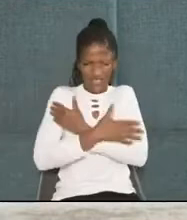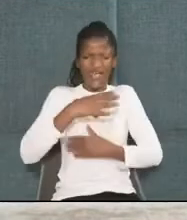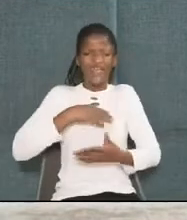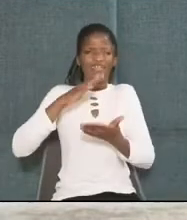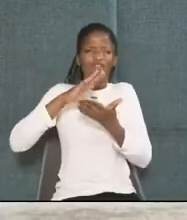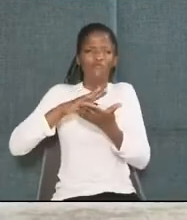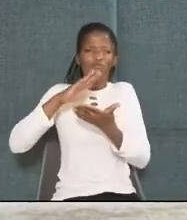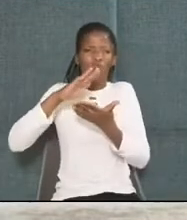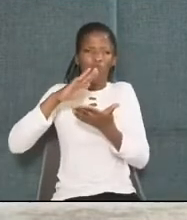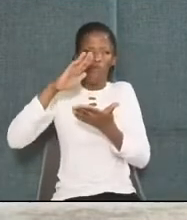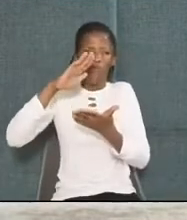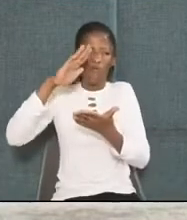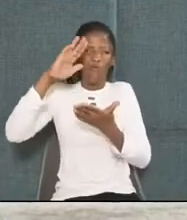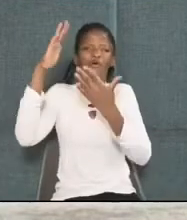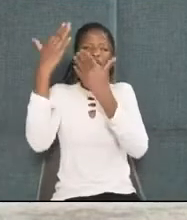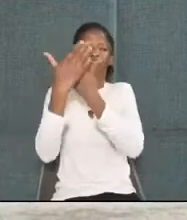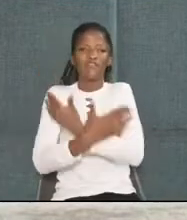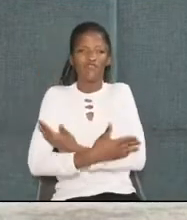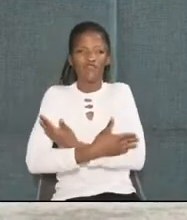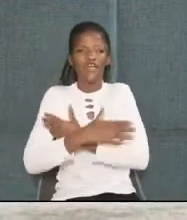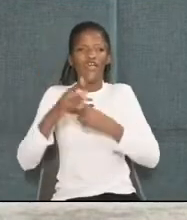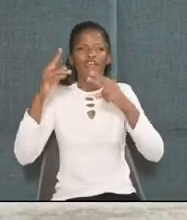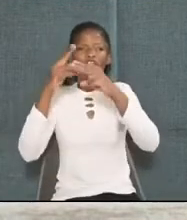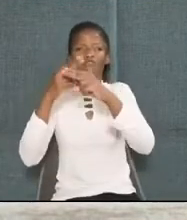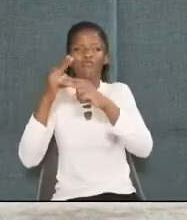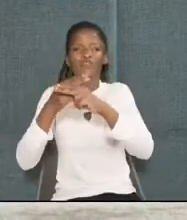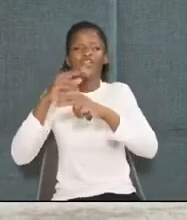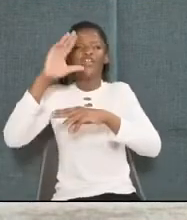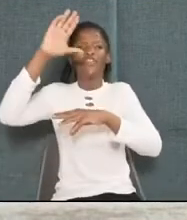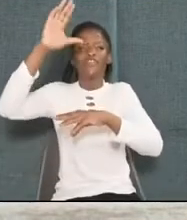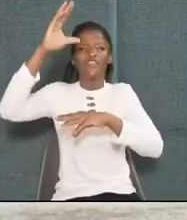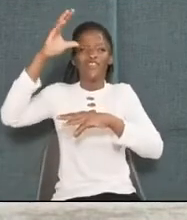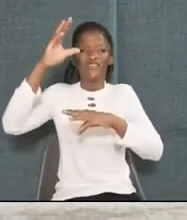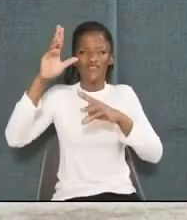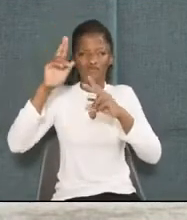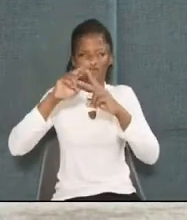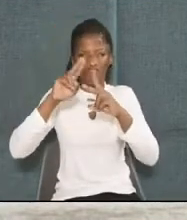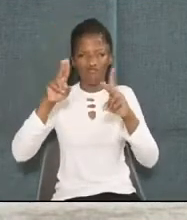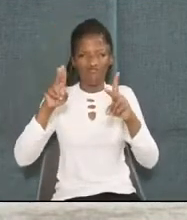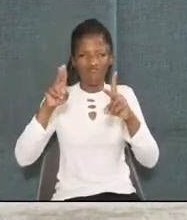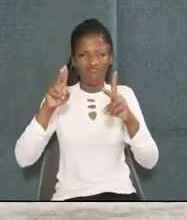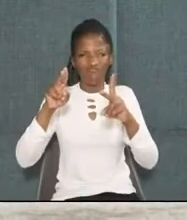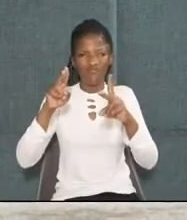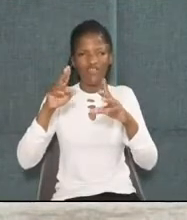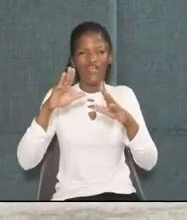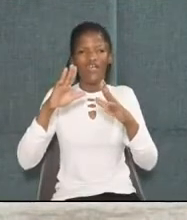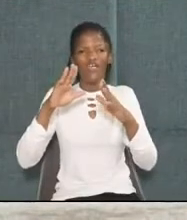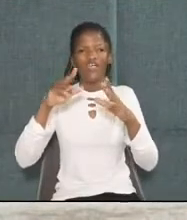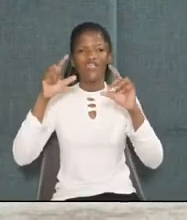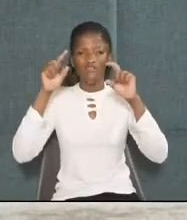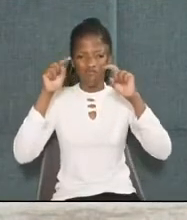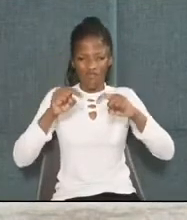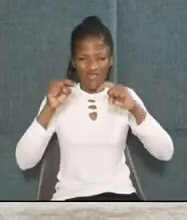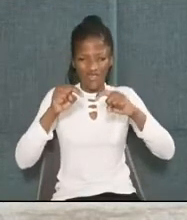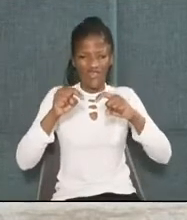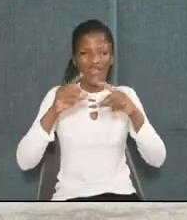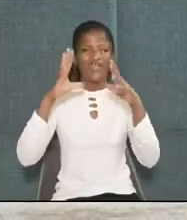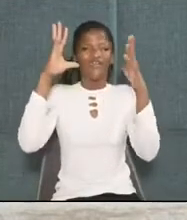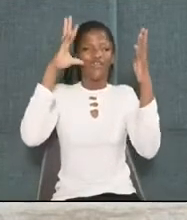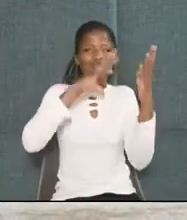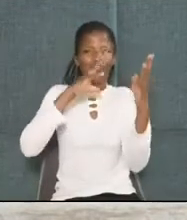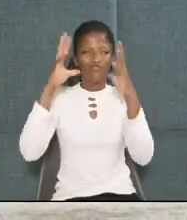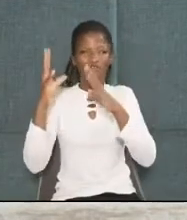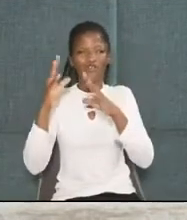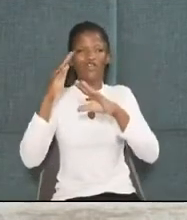more, and more, and more. Soon, the sky is overshadowed with blackness. Suddenly, the wind begins to blow